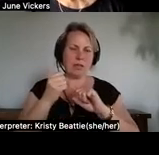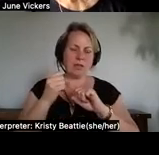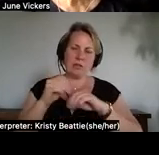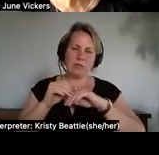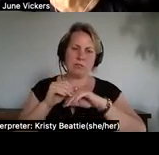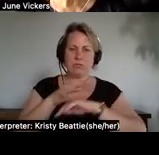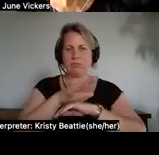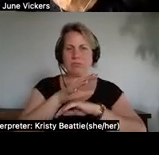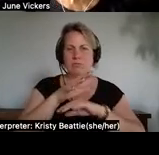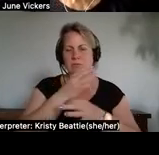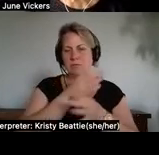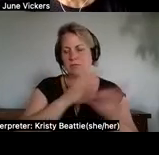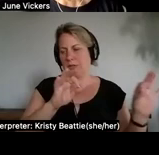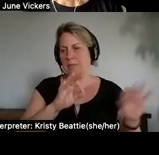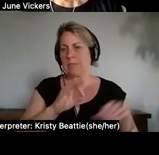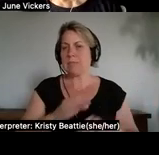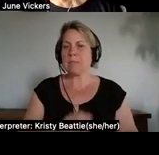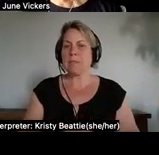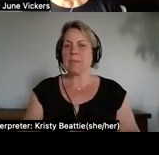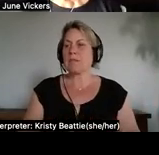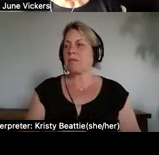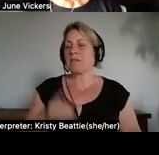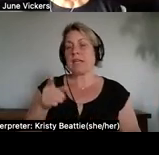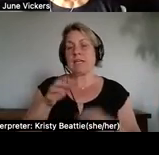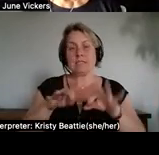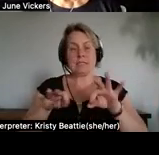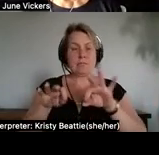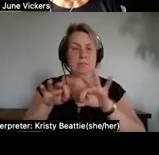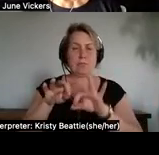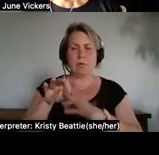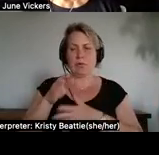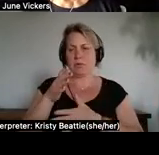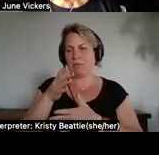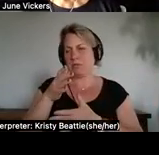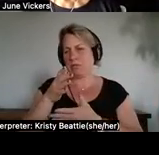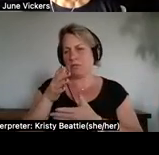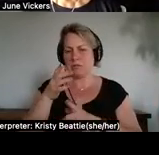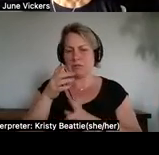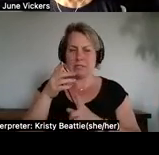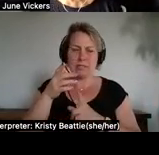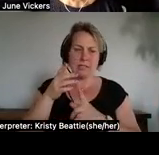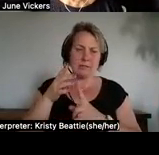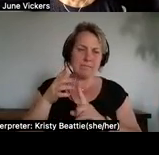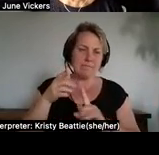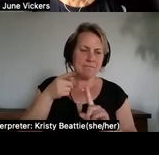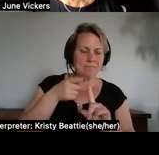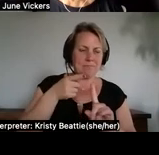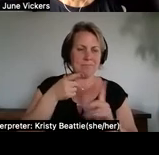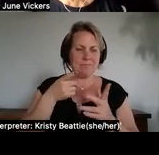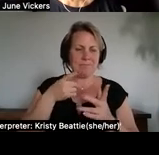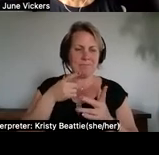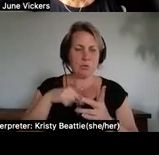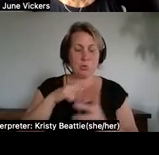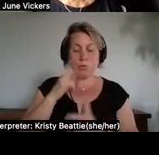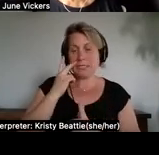uh uh definitely a critical key and one that we look at and see in in um when